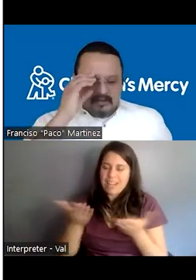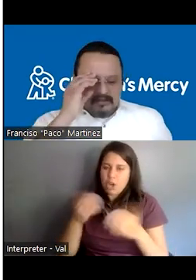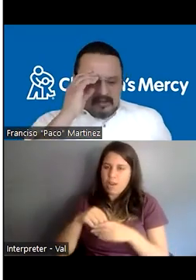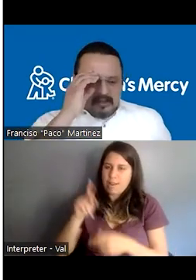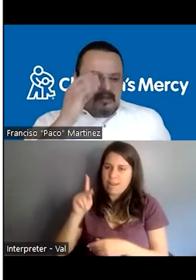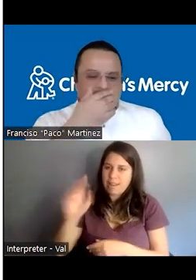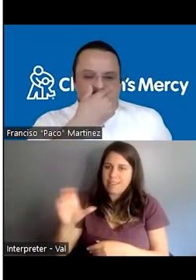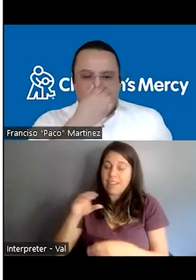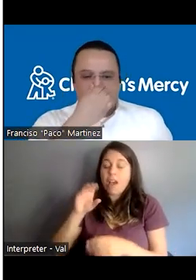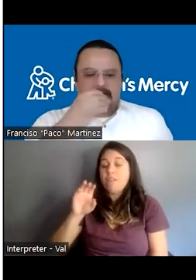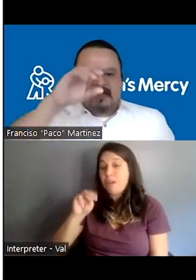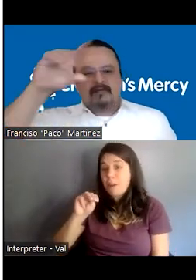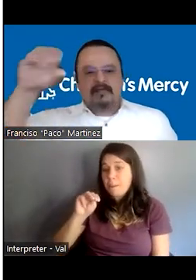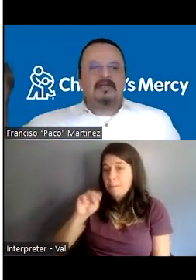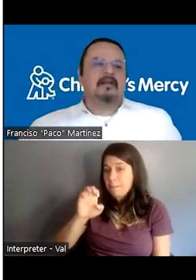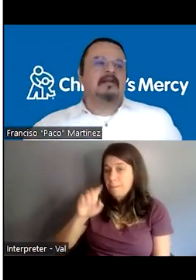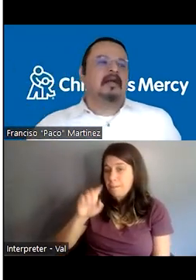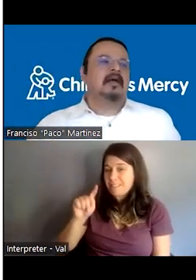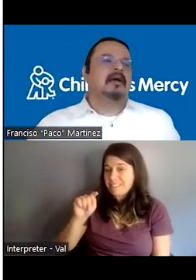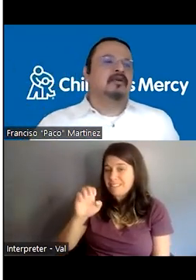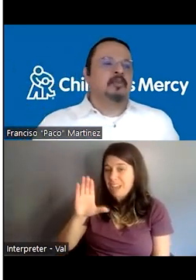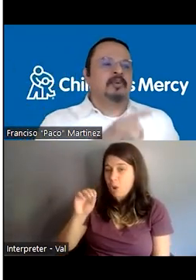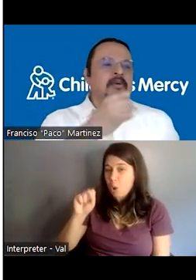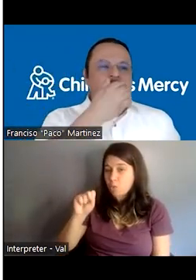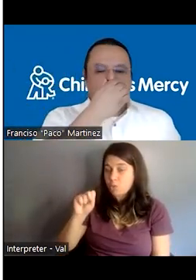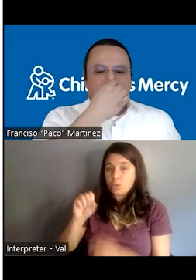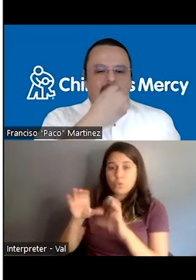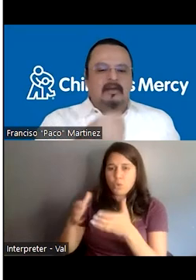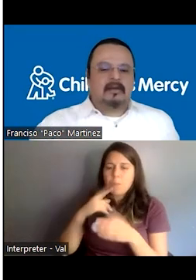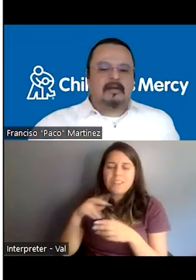Mixtecos are, it's a regional, uh, group,